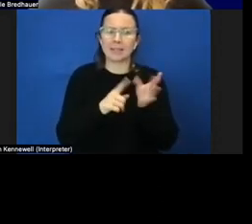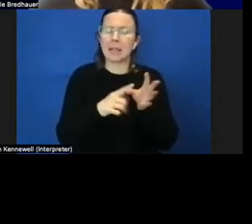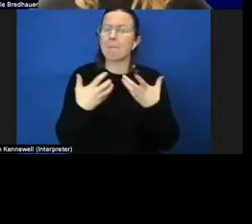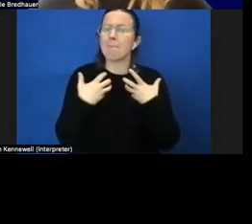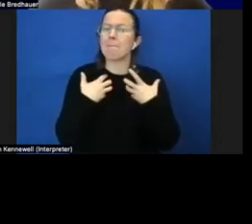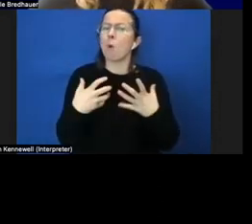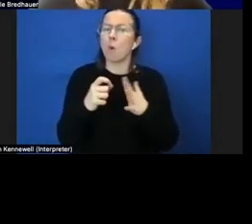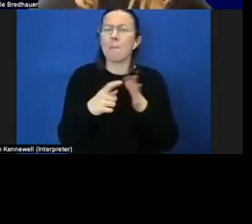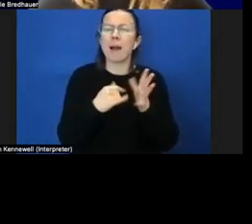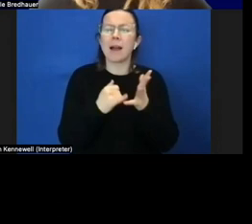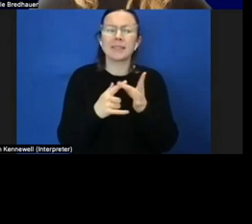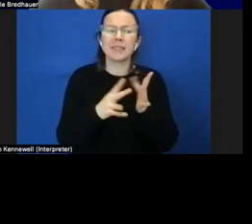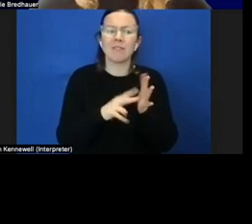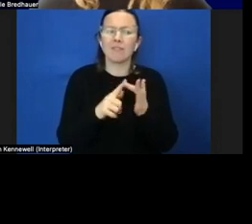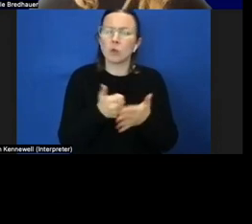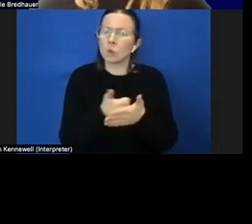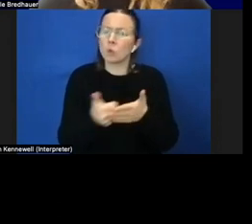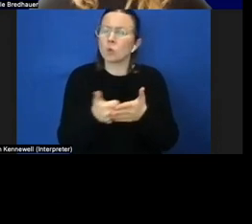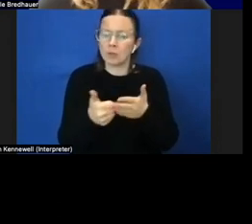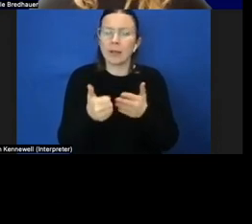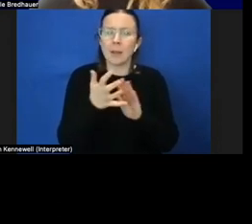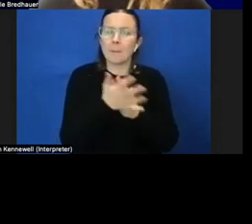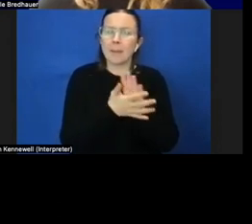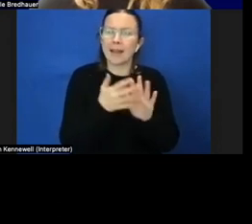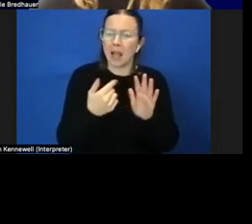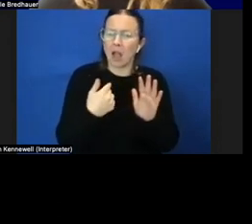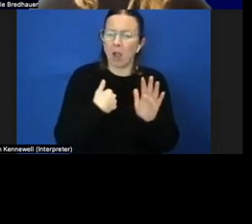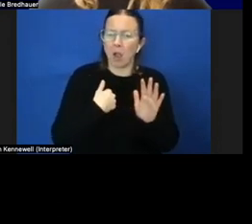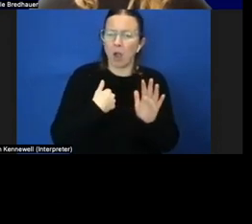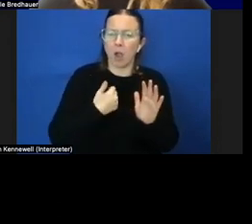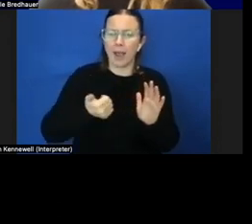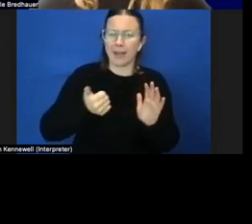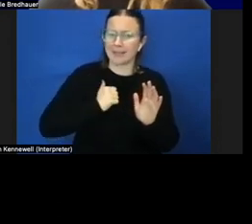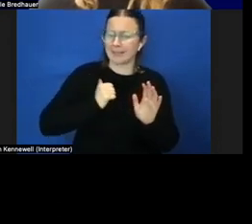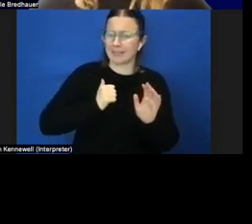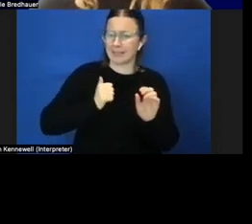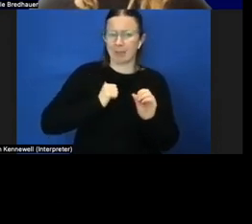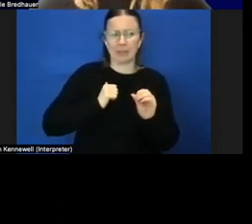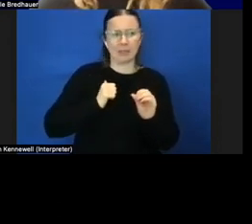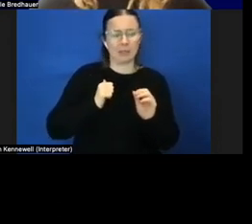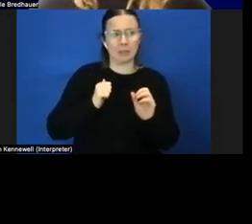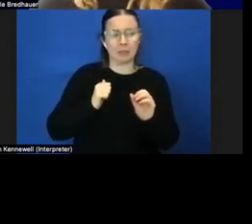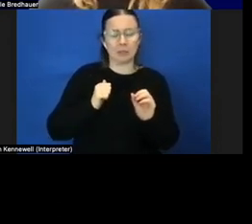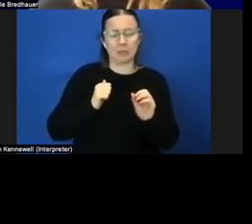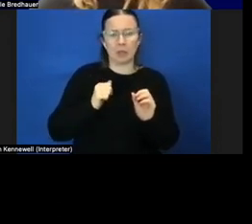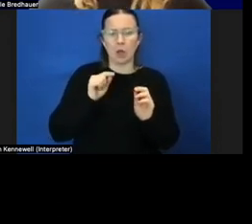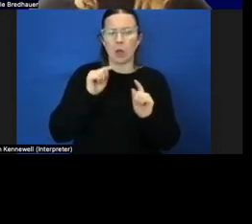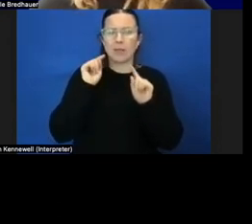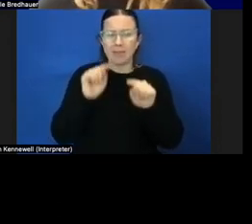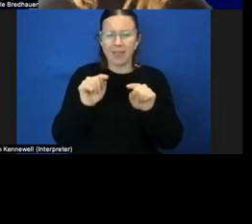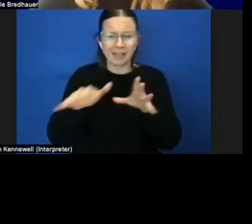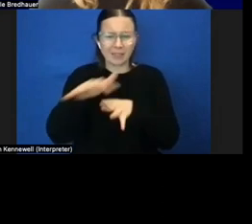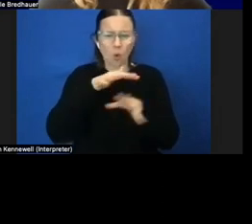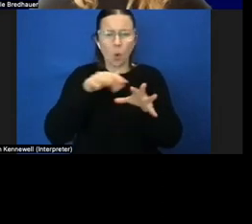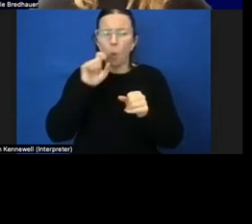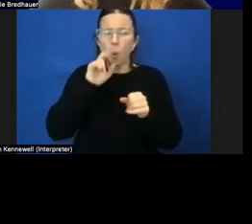i'm expecting that that that um that it might look a little bit different and i'm really digging